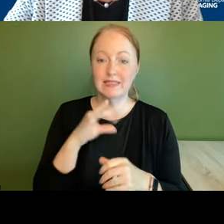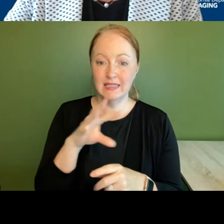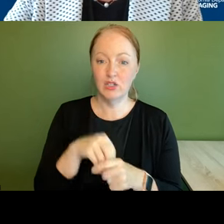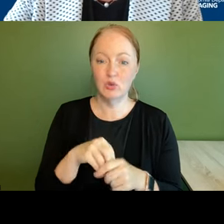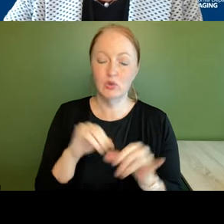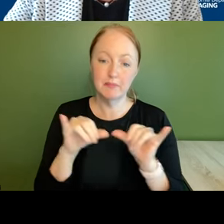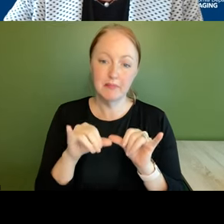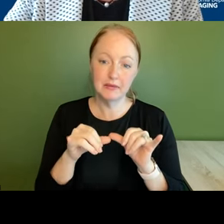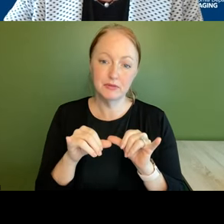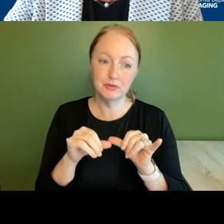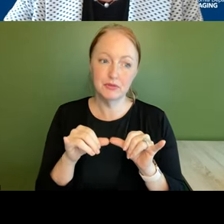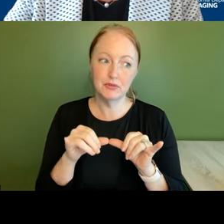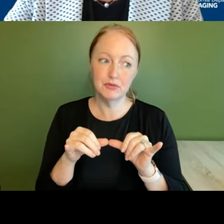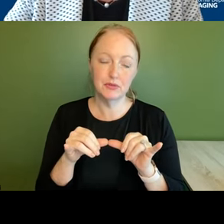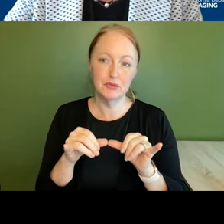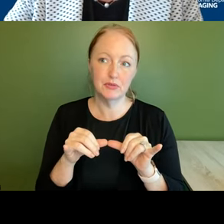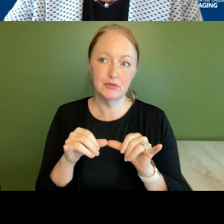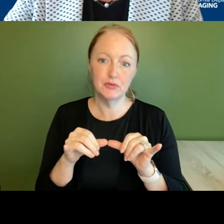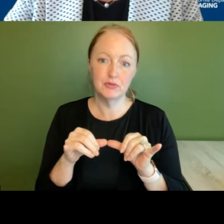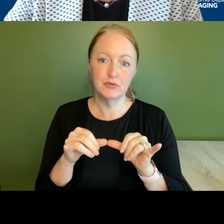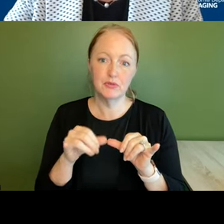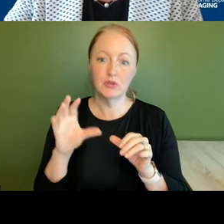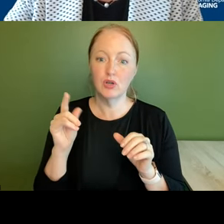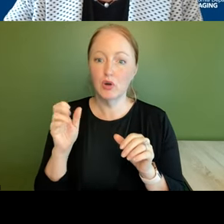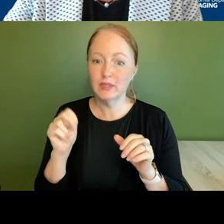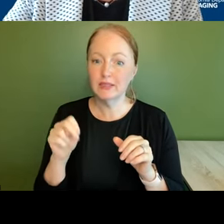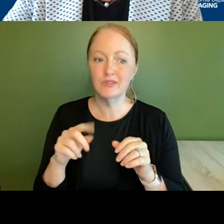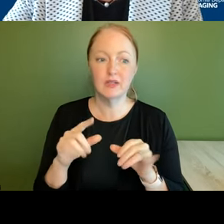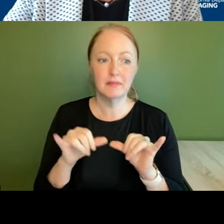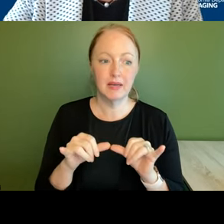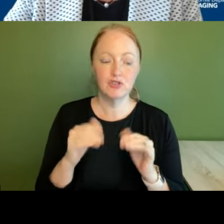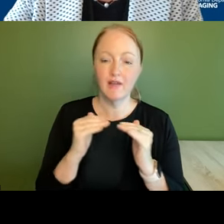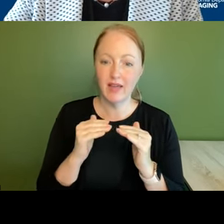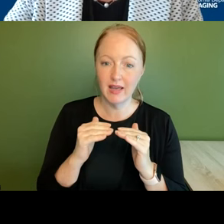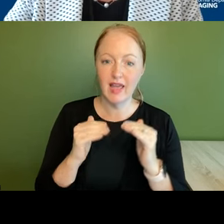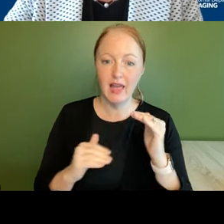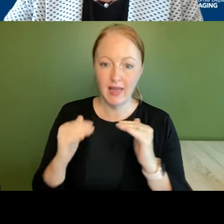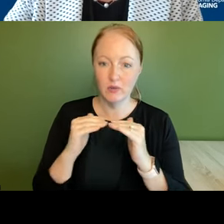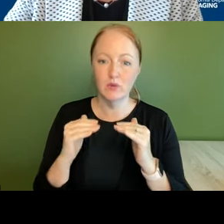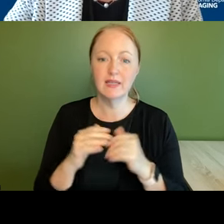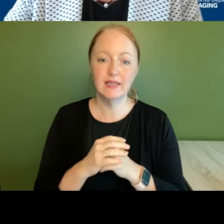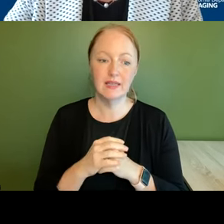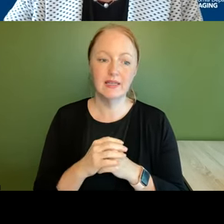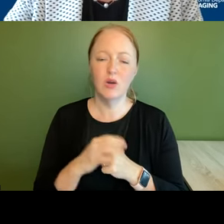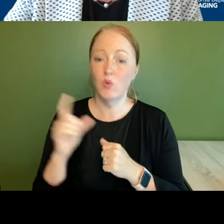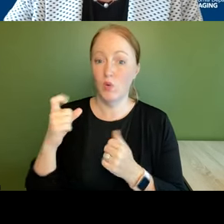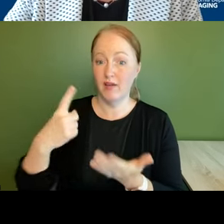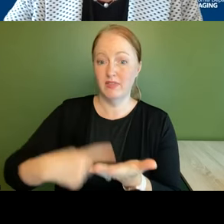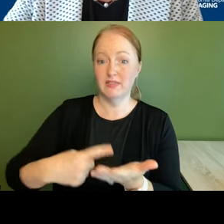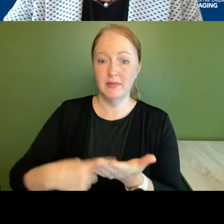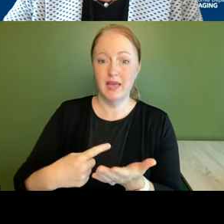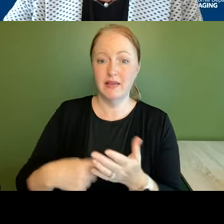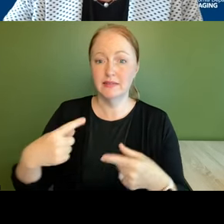the measures of you know that were cohesion the measures of equity and i think you know one of the debates was